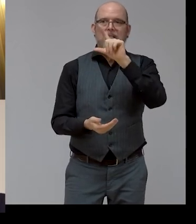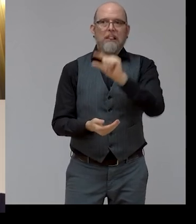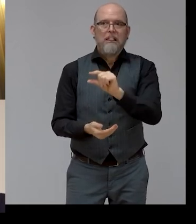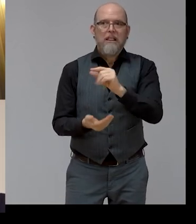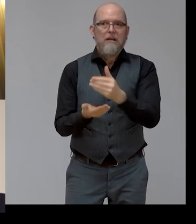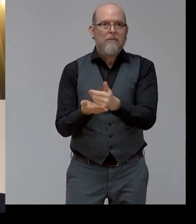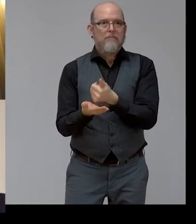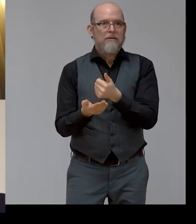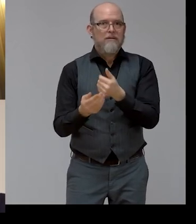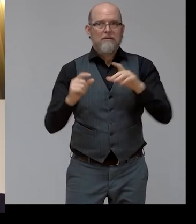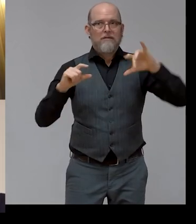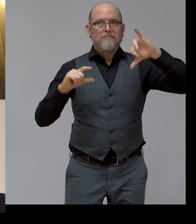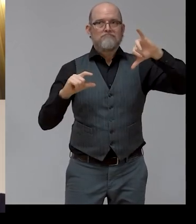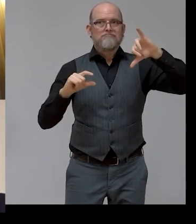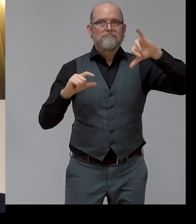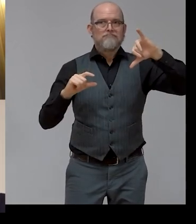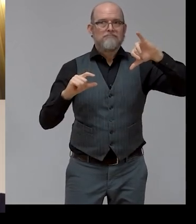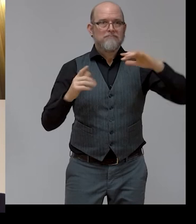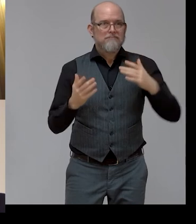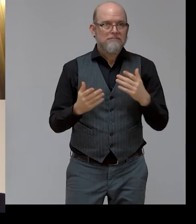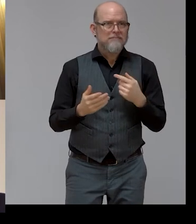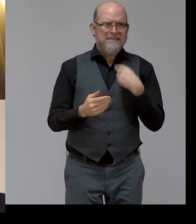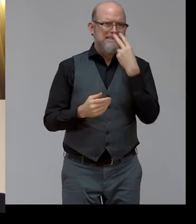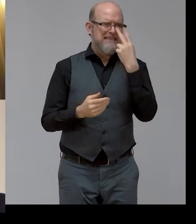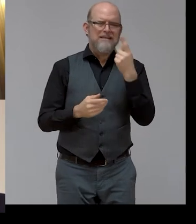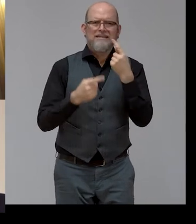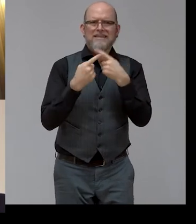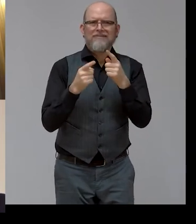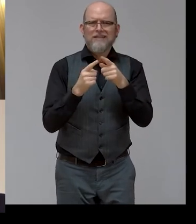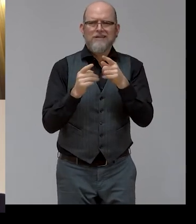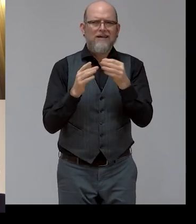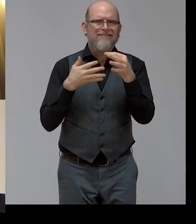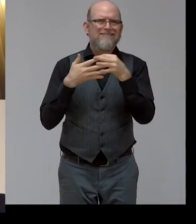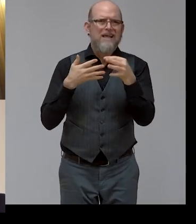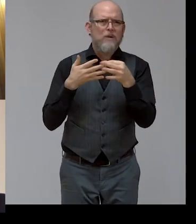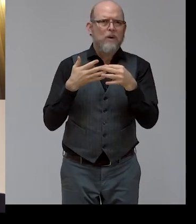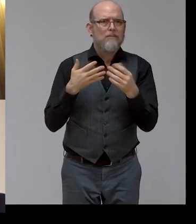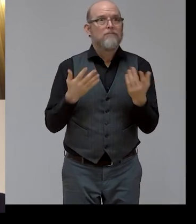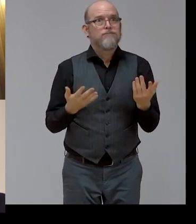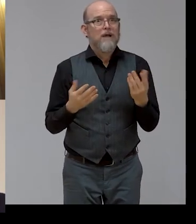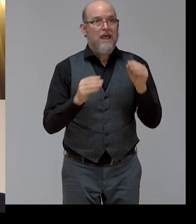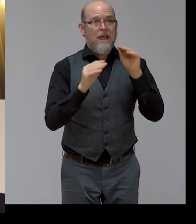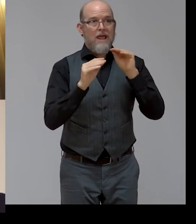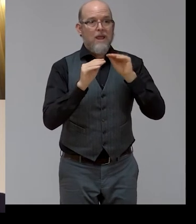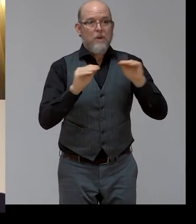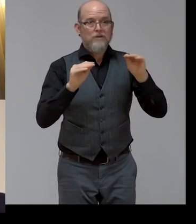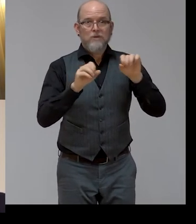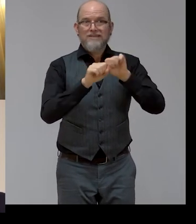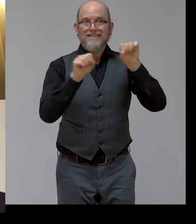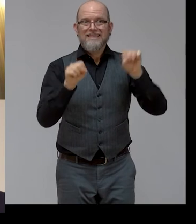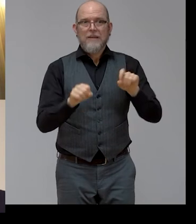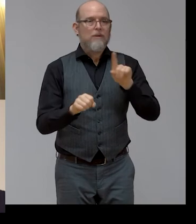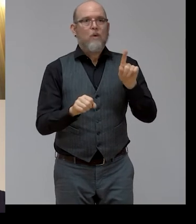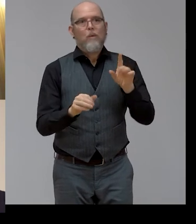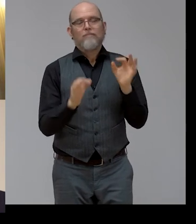a lot of factors, including an educational system that doesn't impart enough marketable skills.